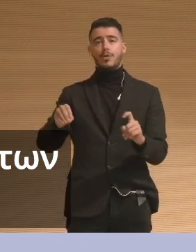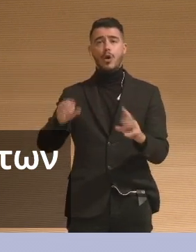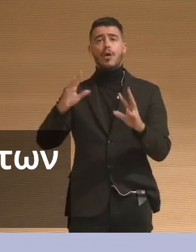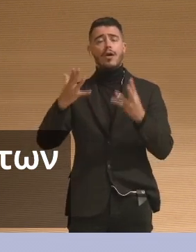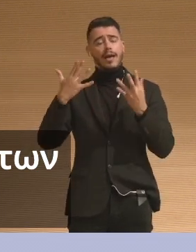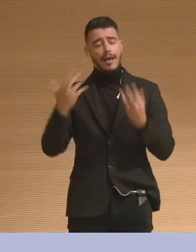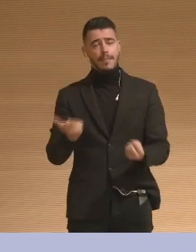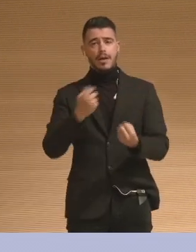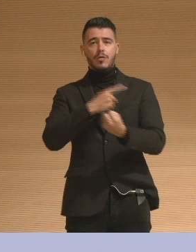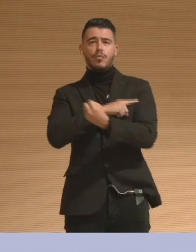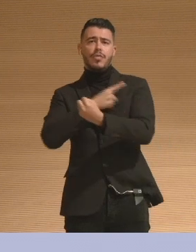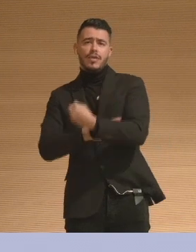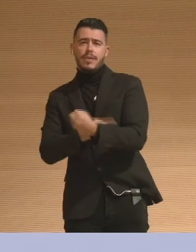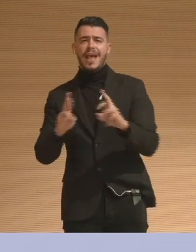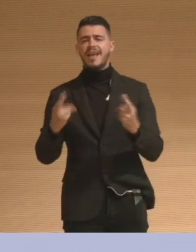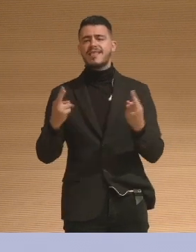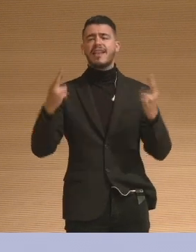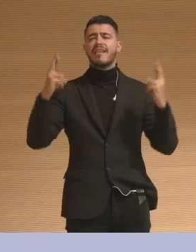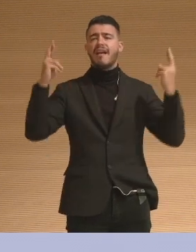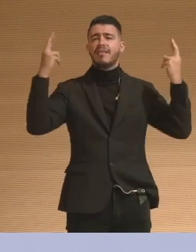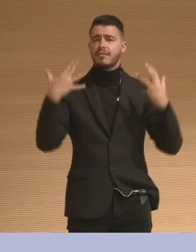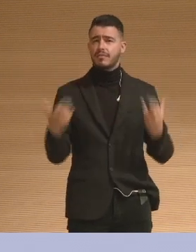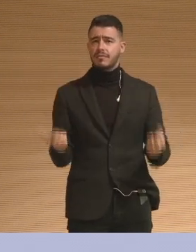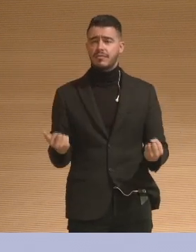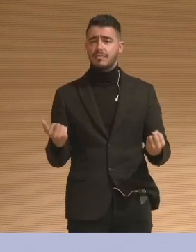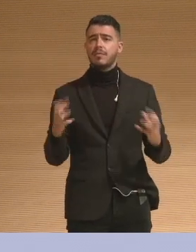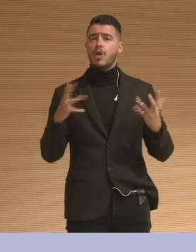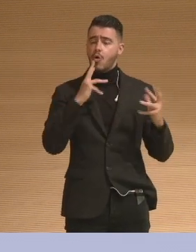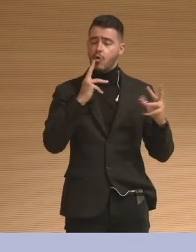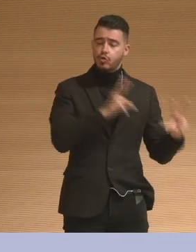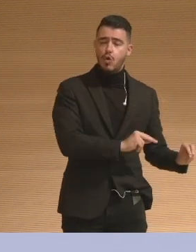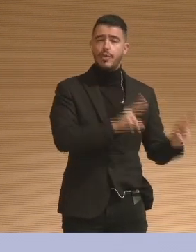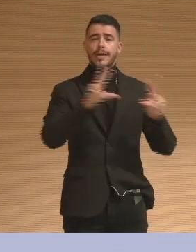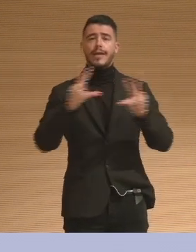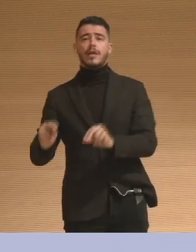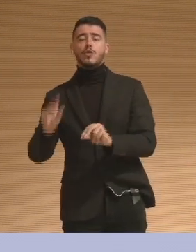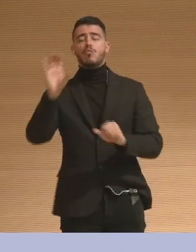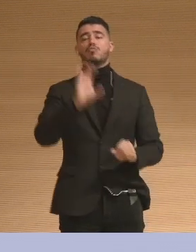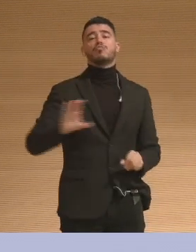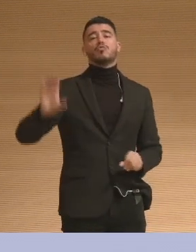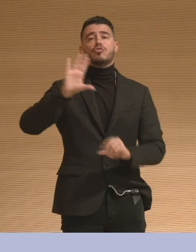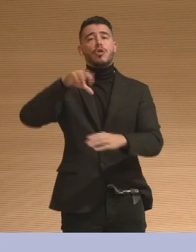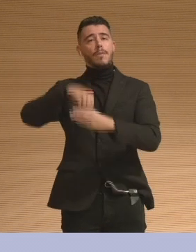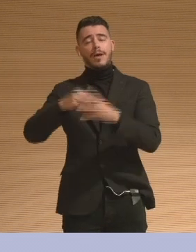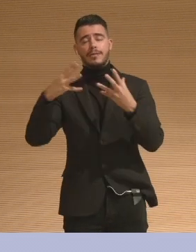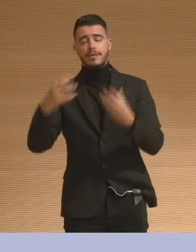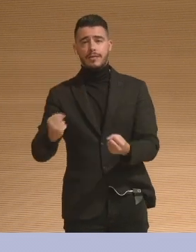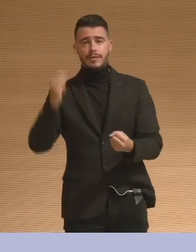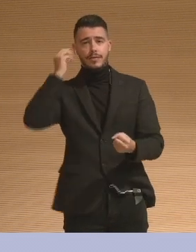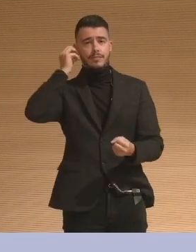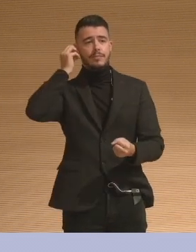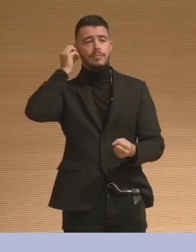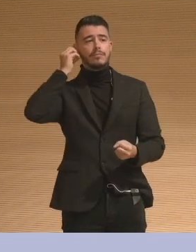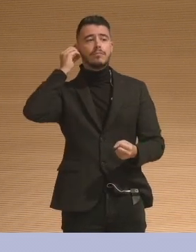museum environments. But where did all of this begin? Back in 2015, I was in North